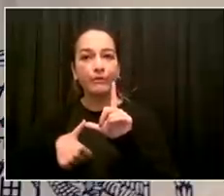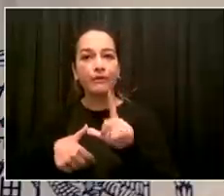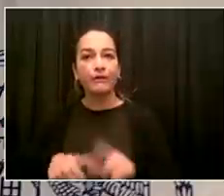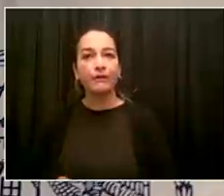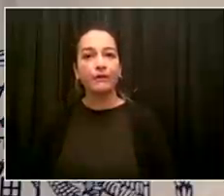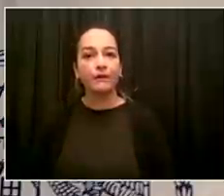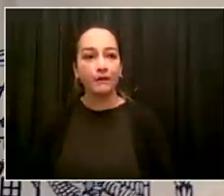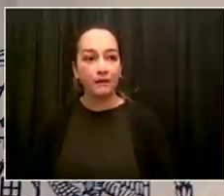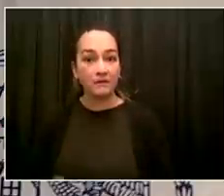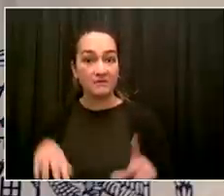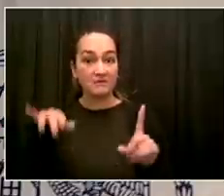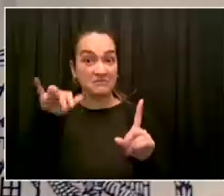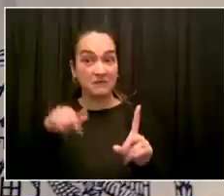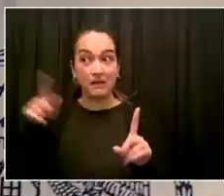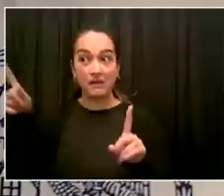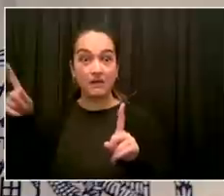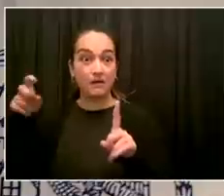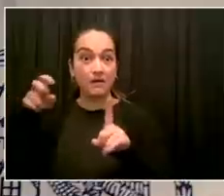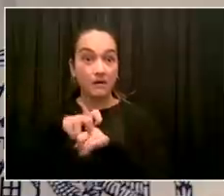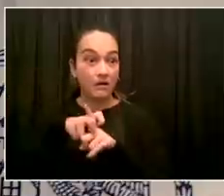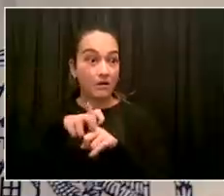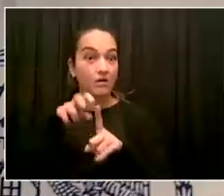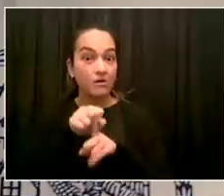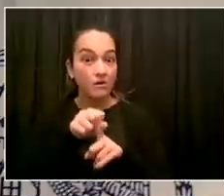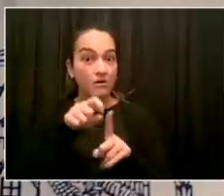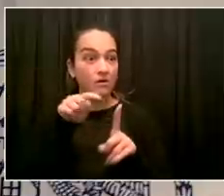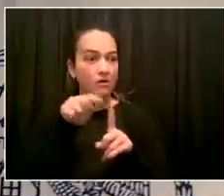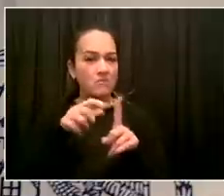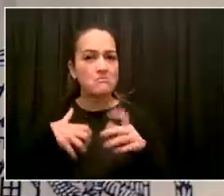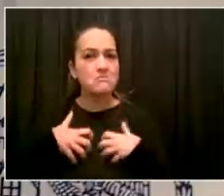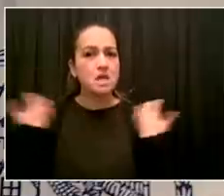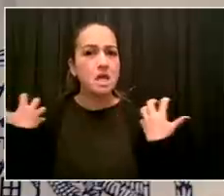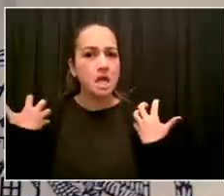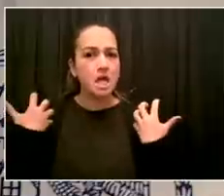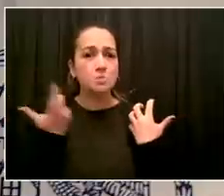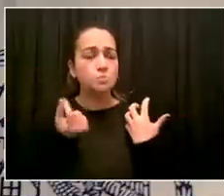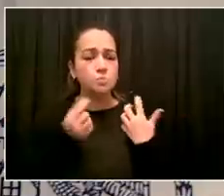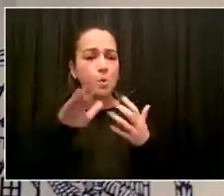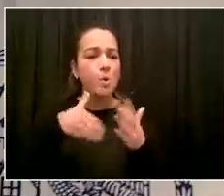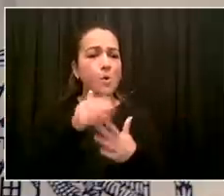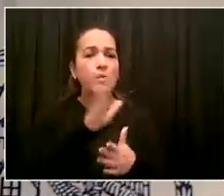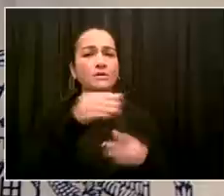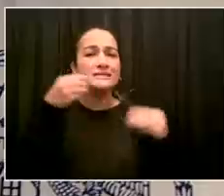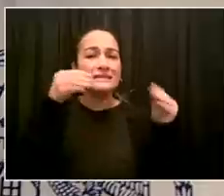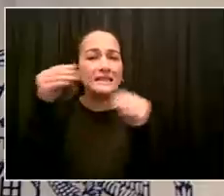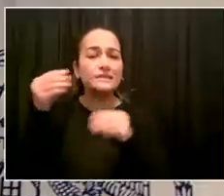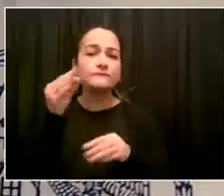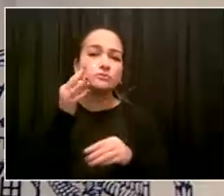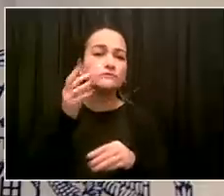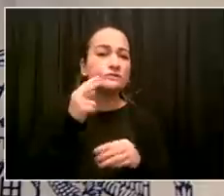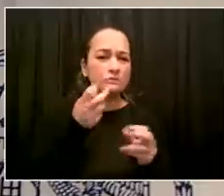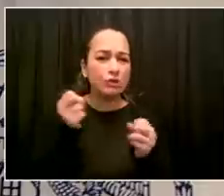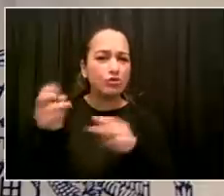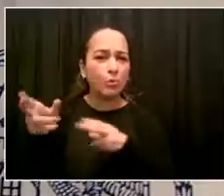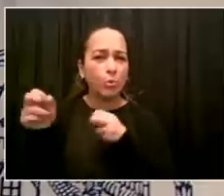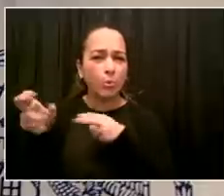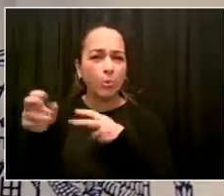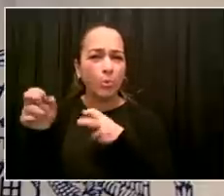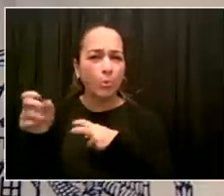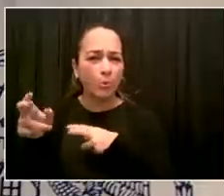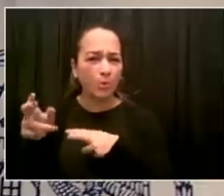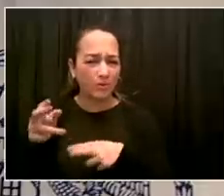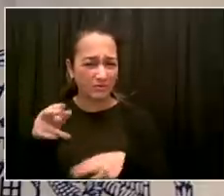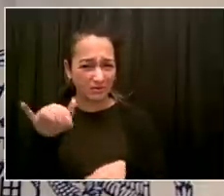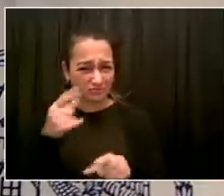plate and I'd never waste food. And the notion that perfectly good food was thrown away is, it's absolutely horrible. So look,